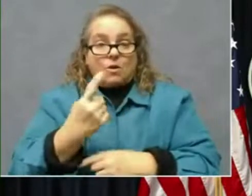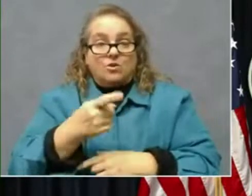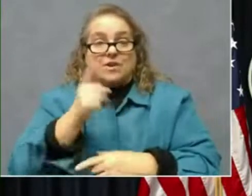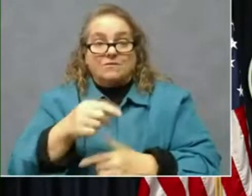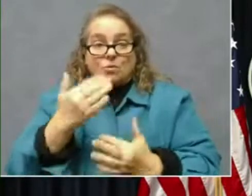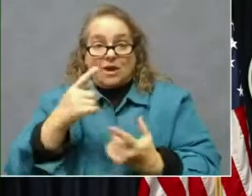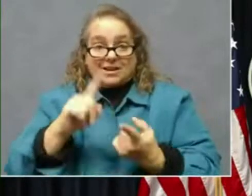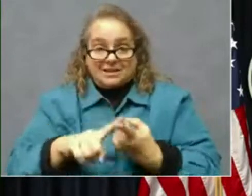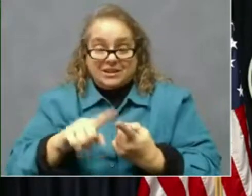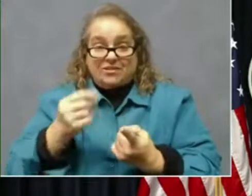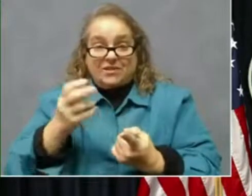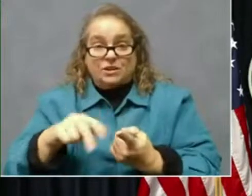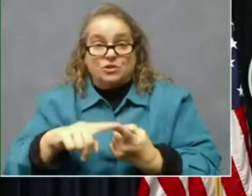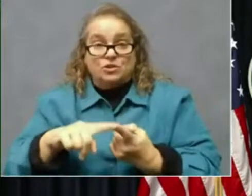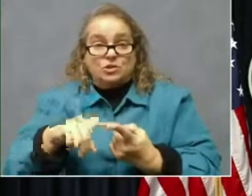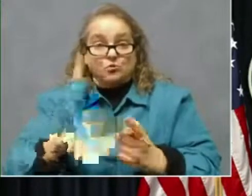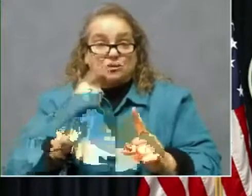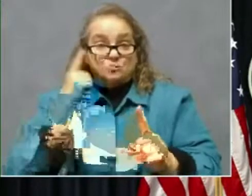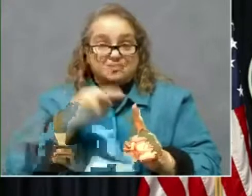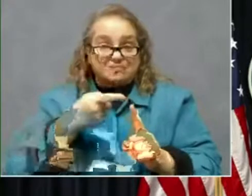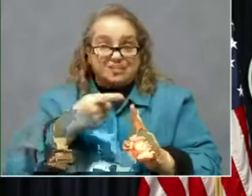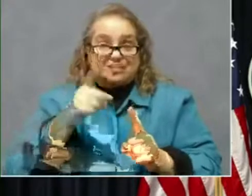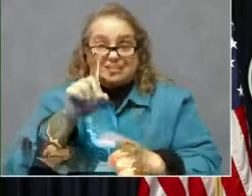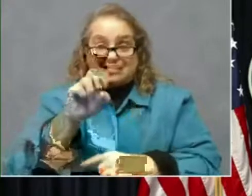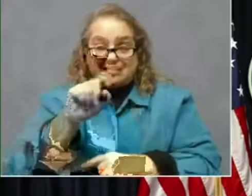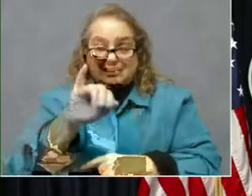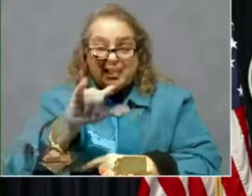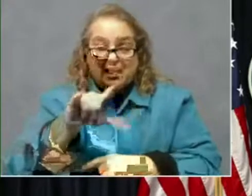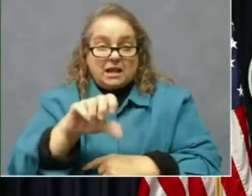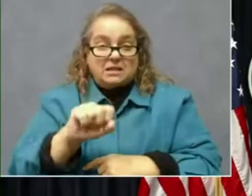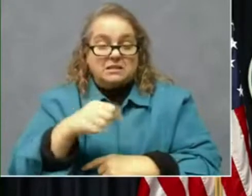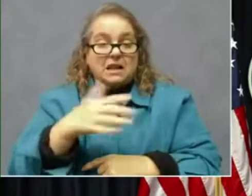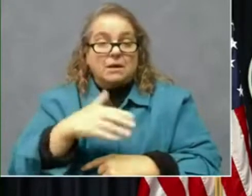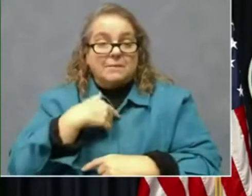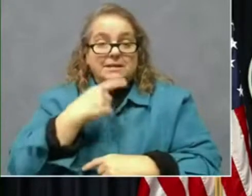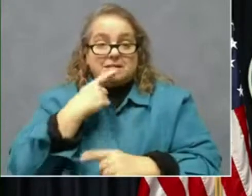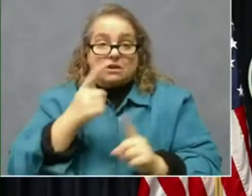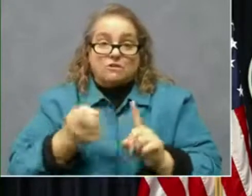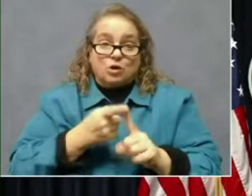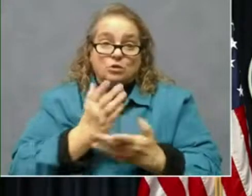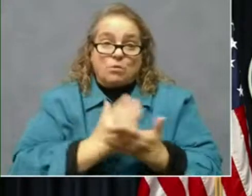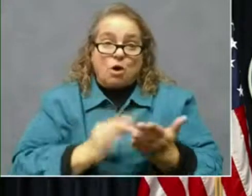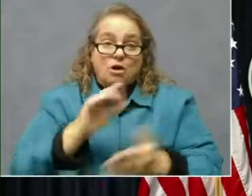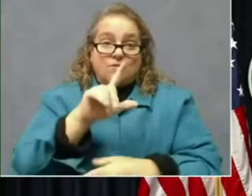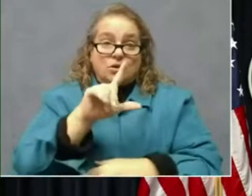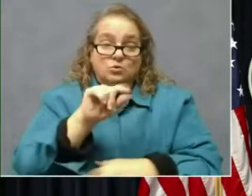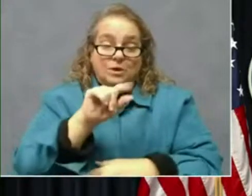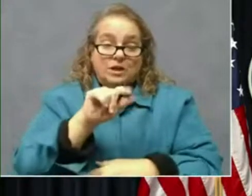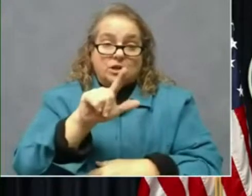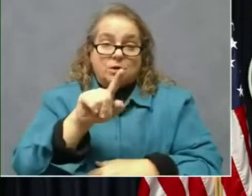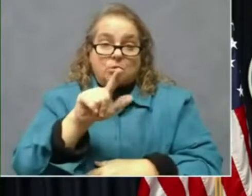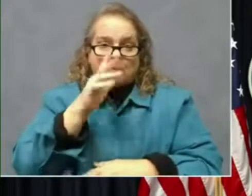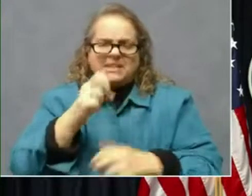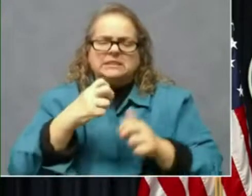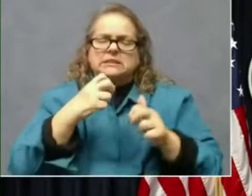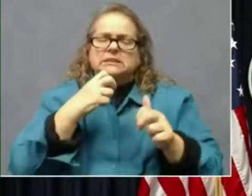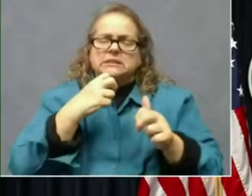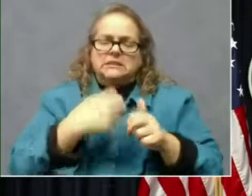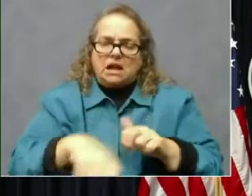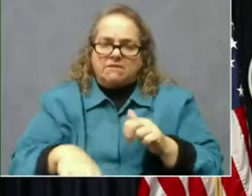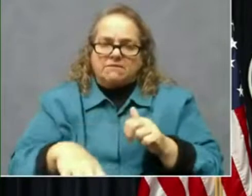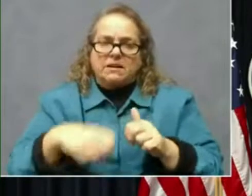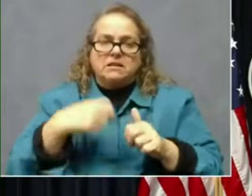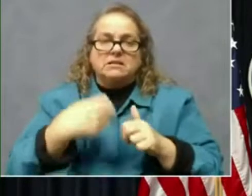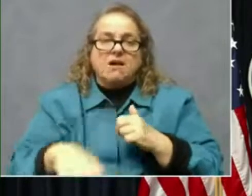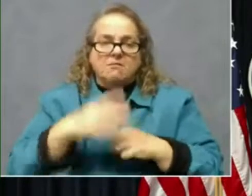hear the specific details, let me say first part of 2021 is going to be tough. It's going to be tough because of this virus. It's going to be